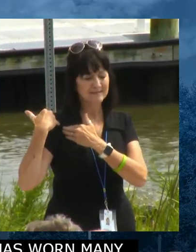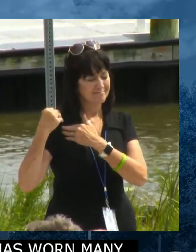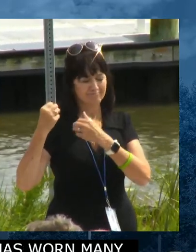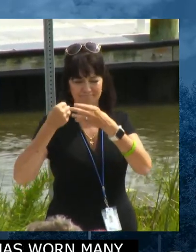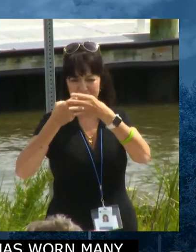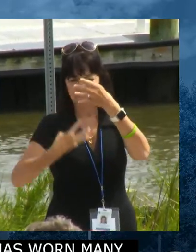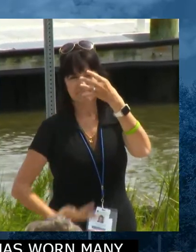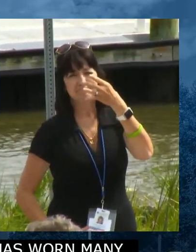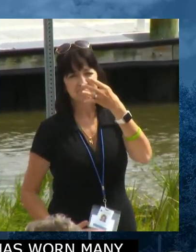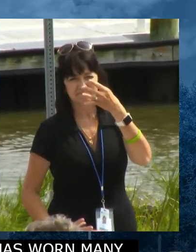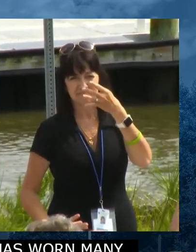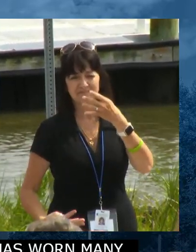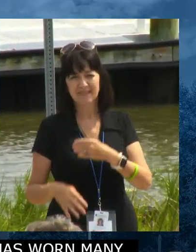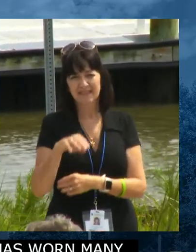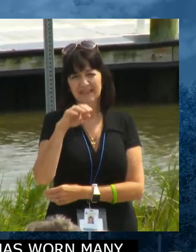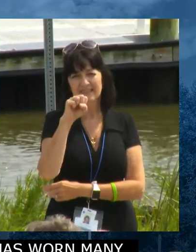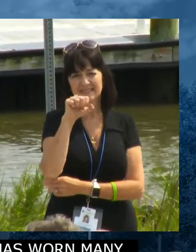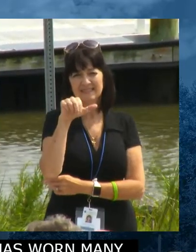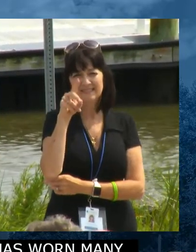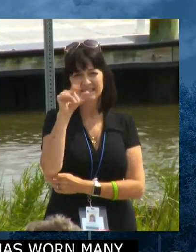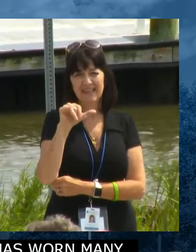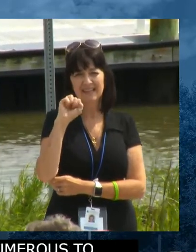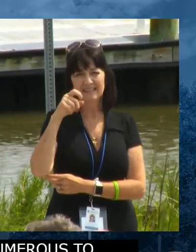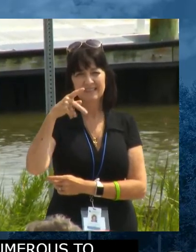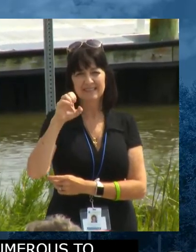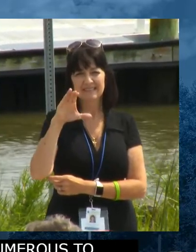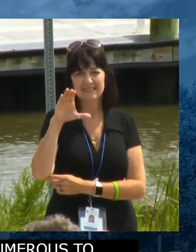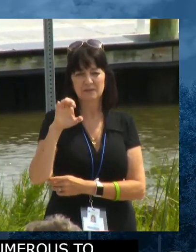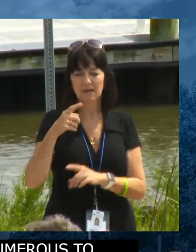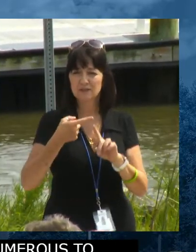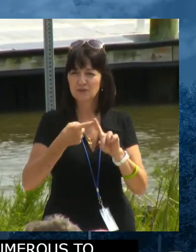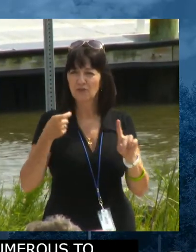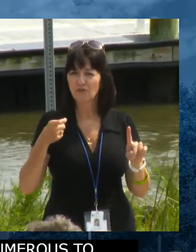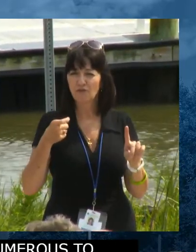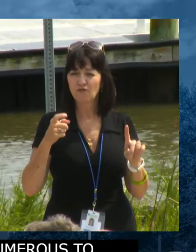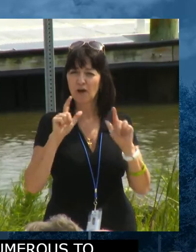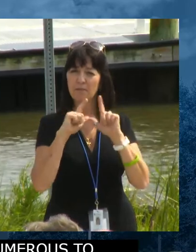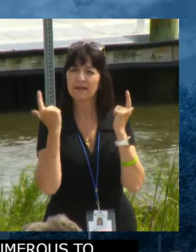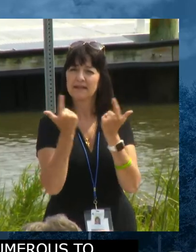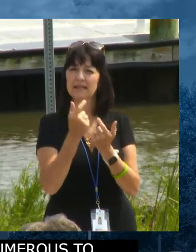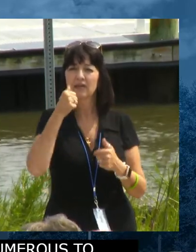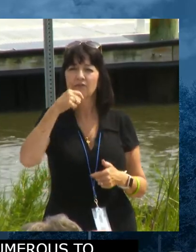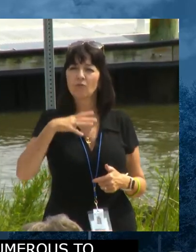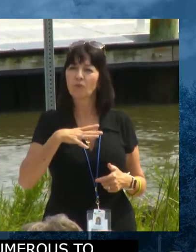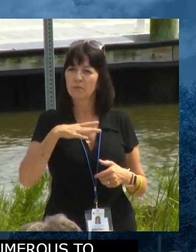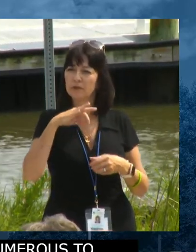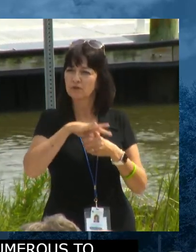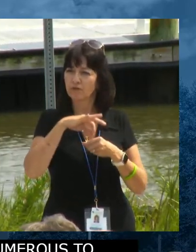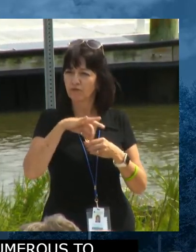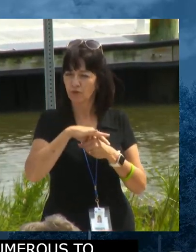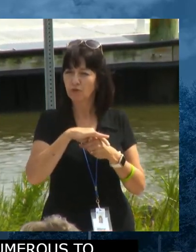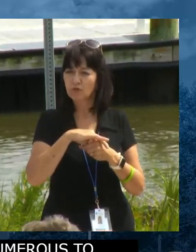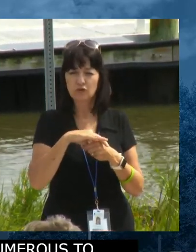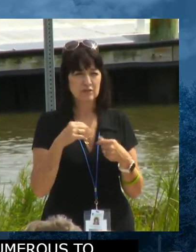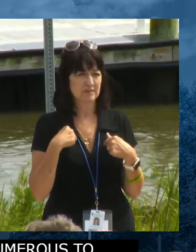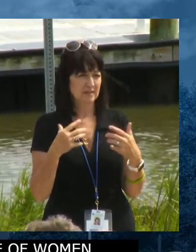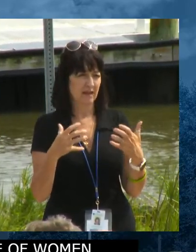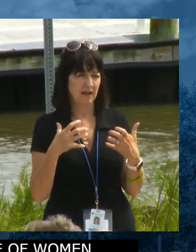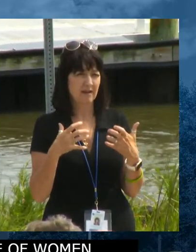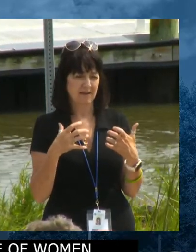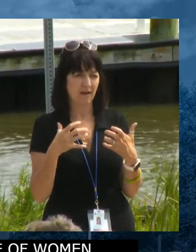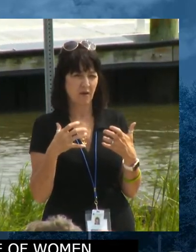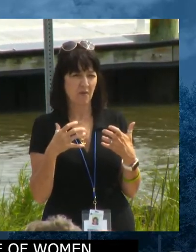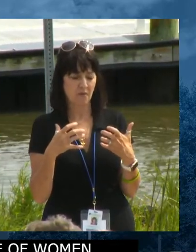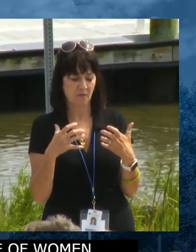uh, Sandy Spence from, um, uh, the League of Women Voters. And, and I want to, uh, take a special moment.